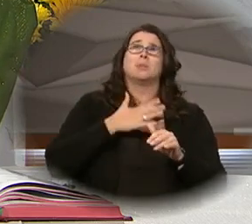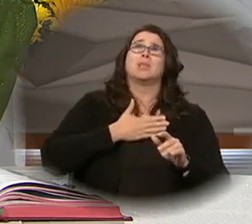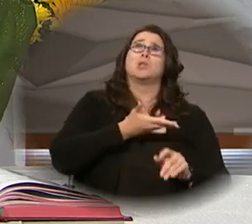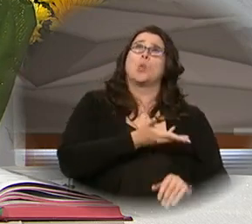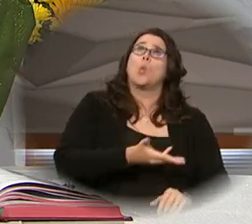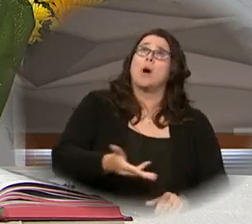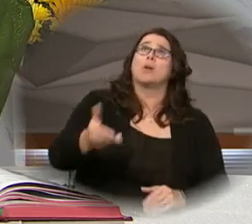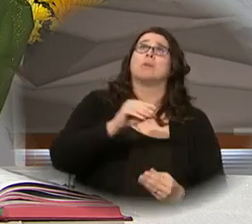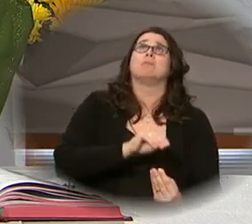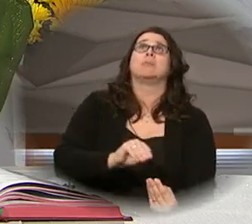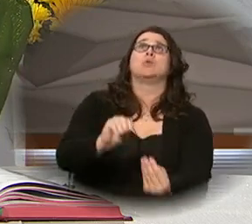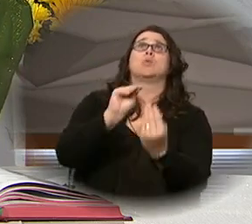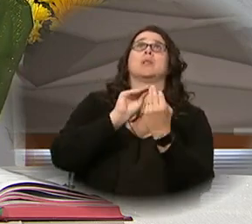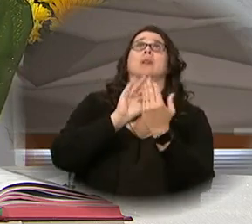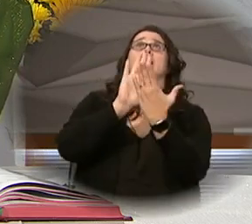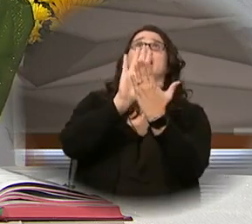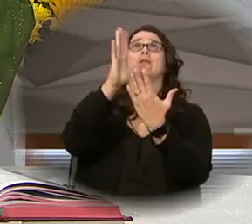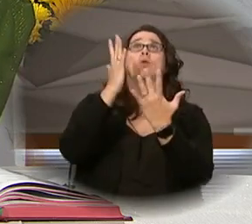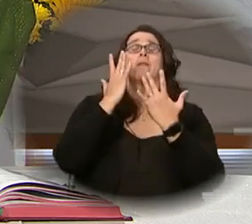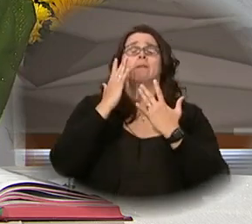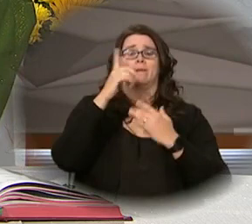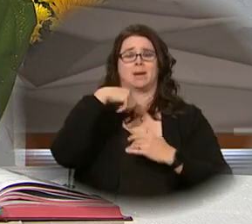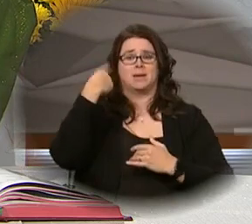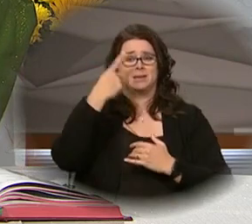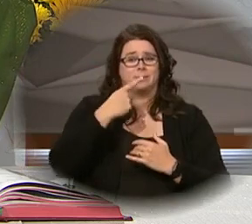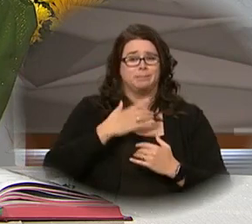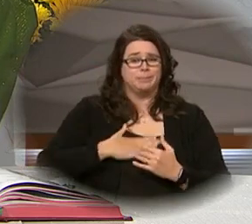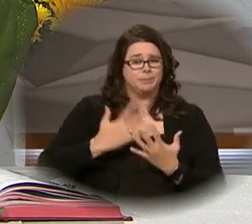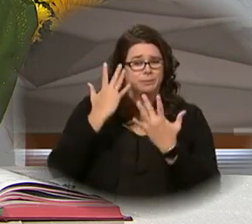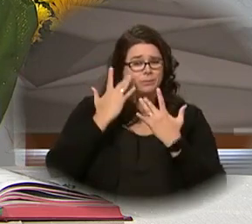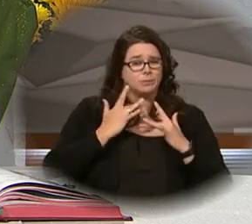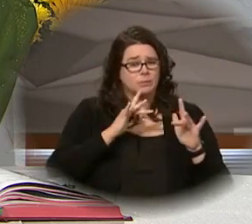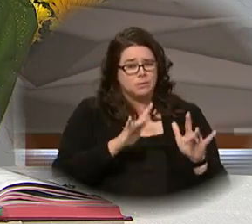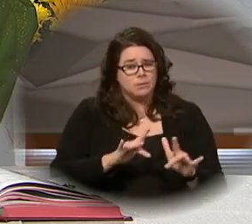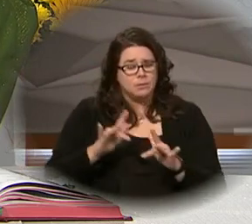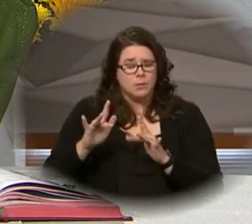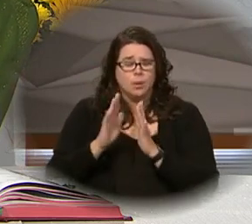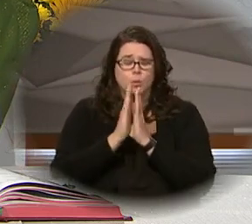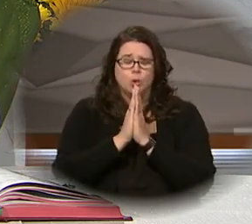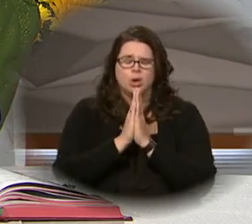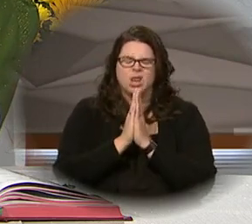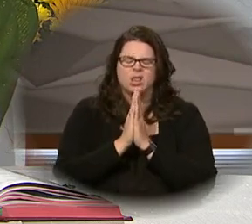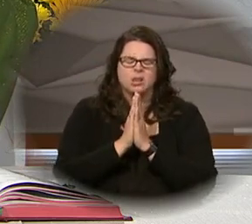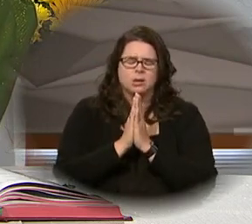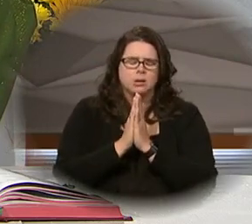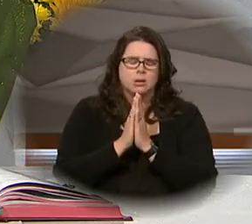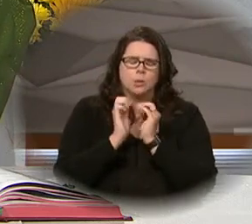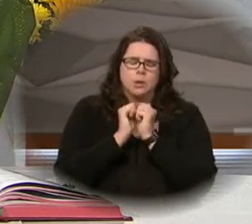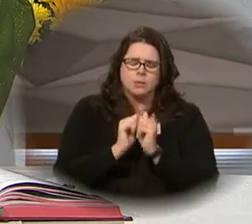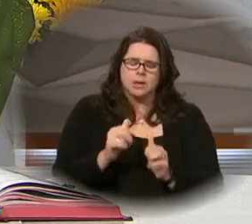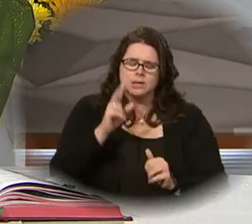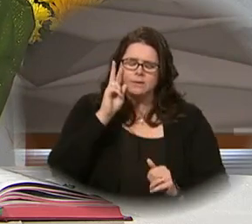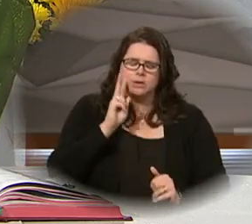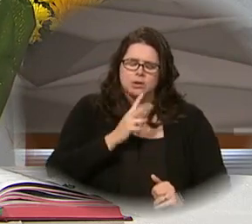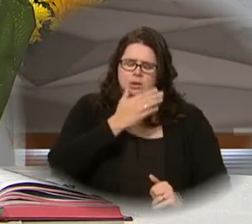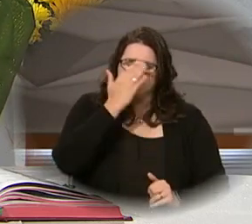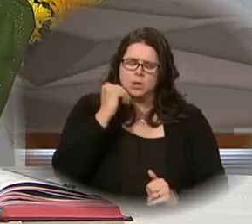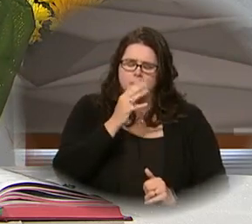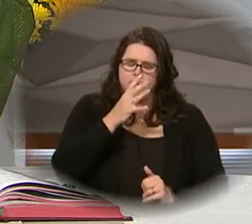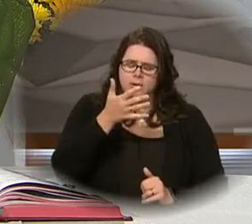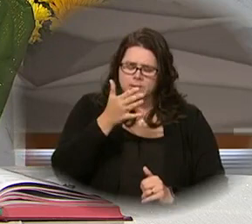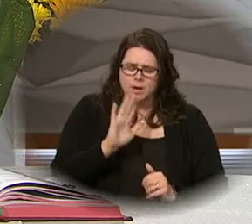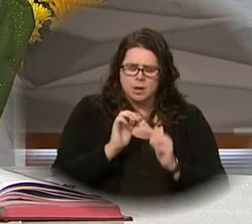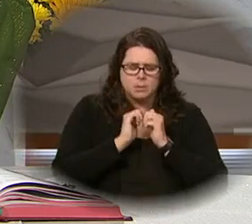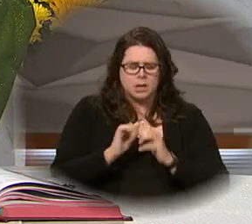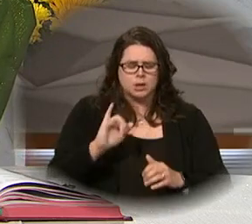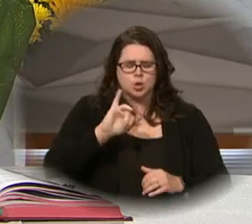them into the light of your face. Have mercy on us all, we pray, that with the blessed Virgin Mary, Mother of God, with